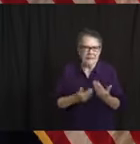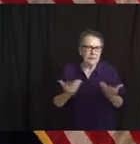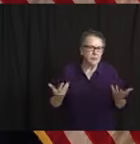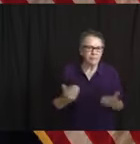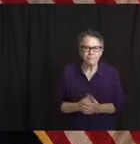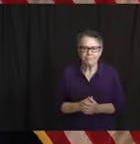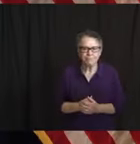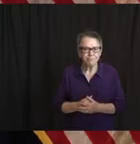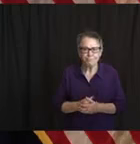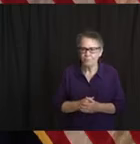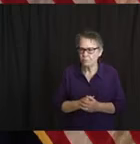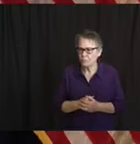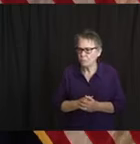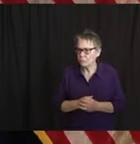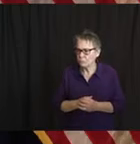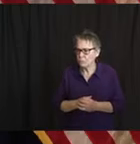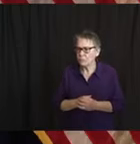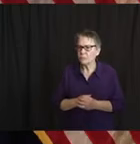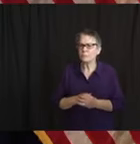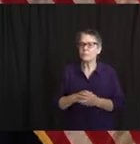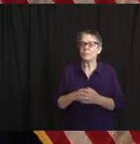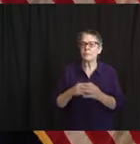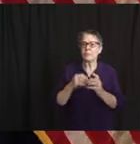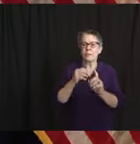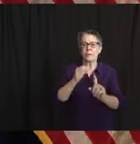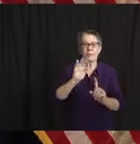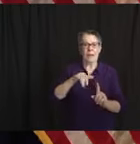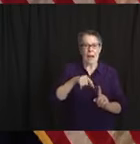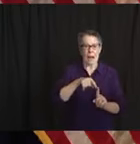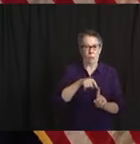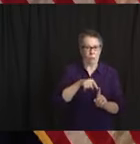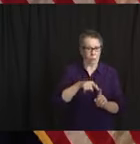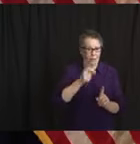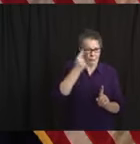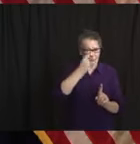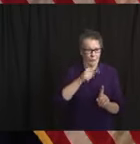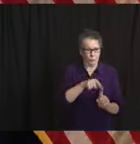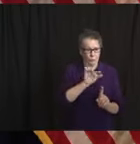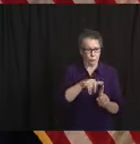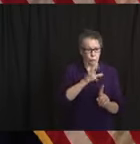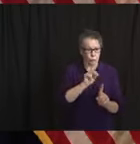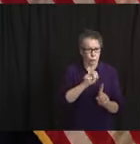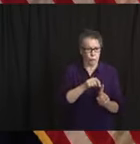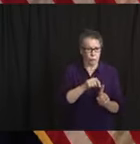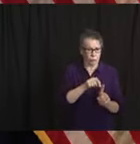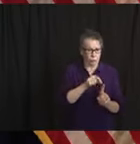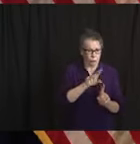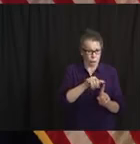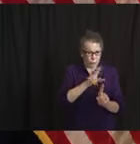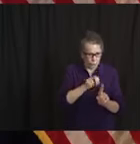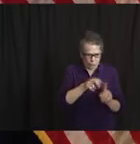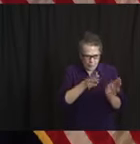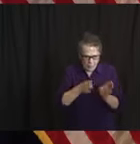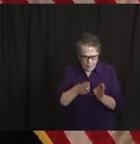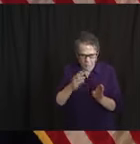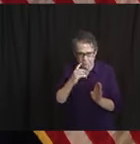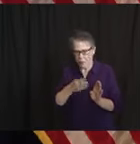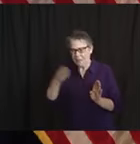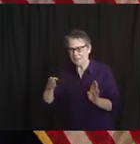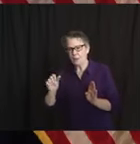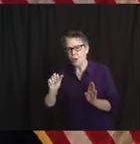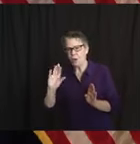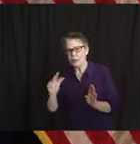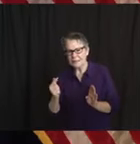to do than, easier said than done. Judy or Christina, any comments on what a contact tracing, a